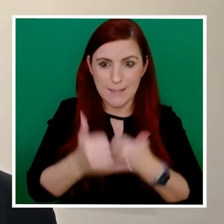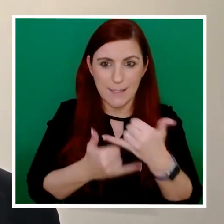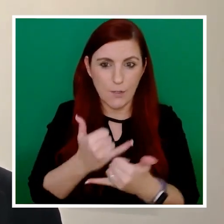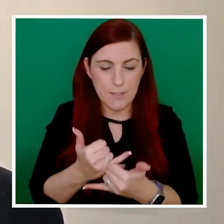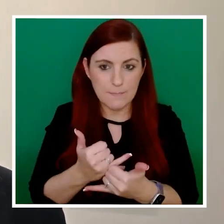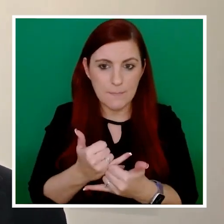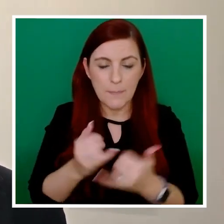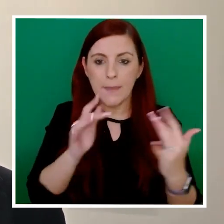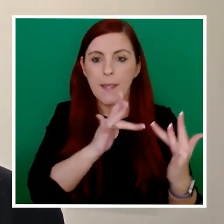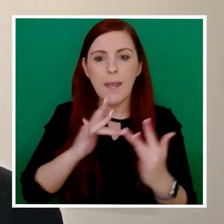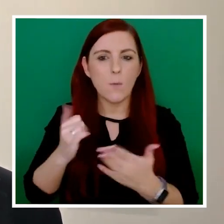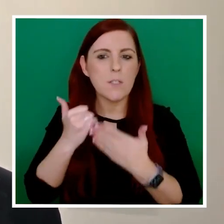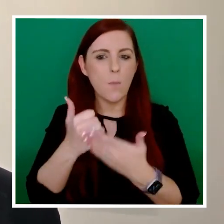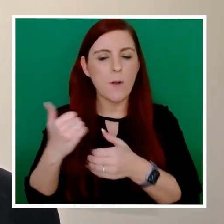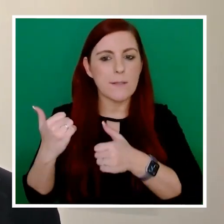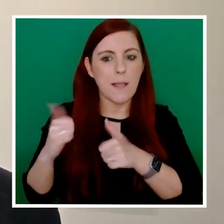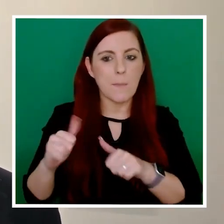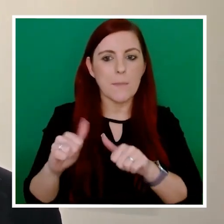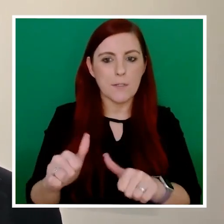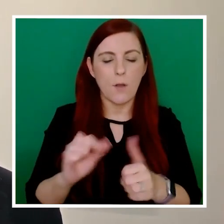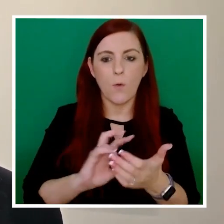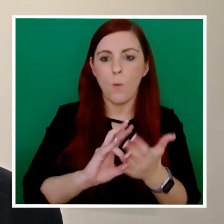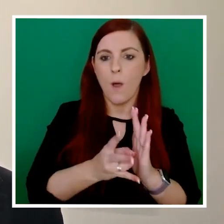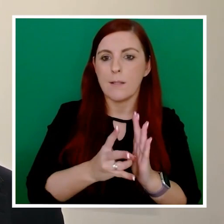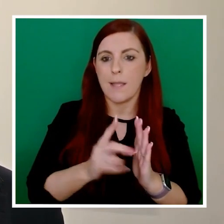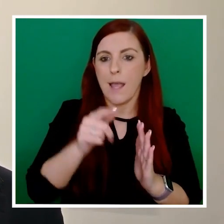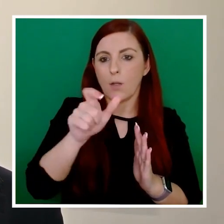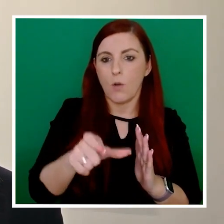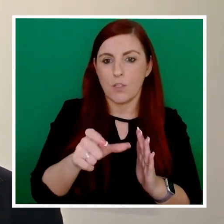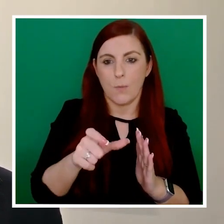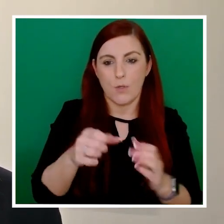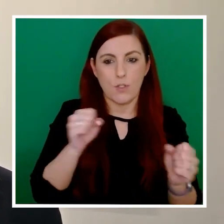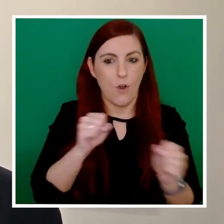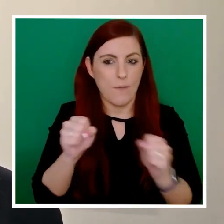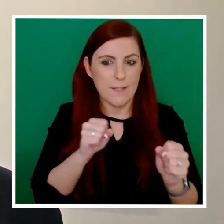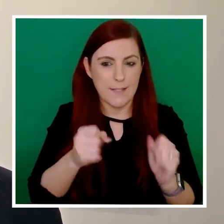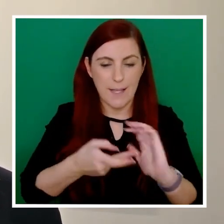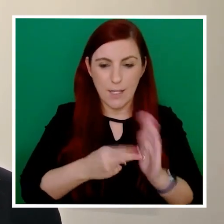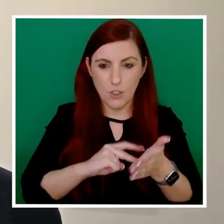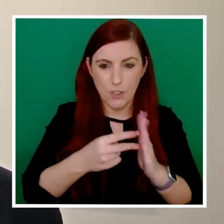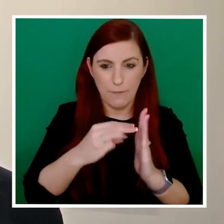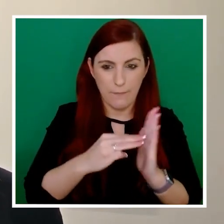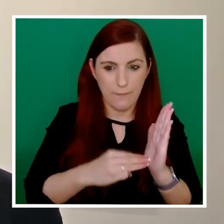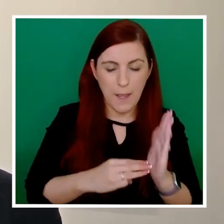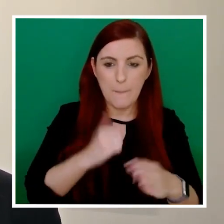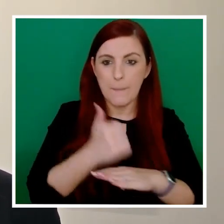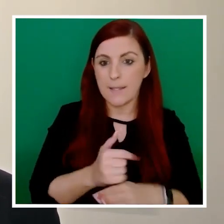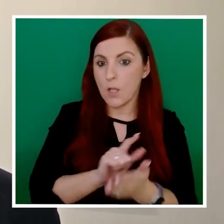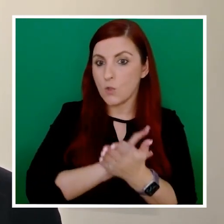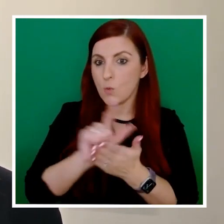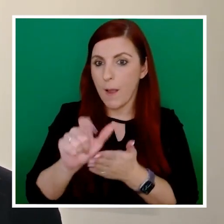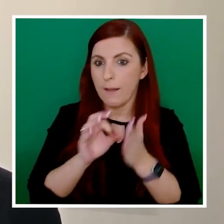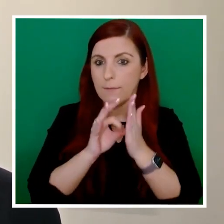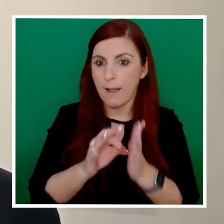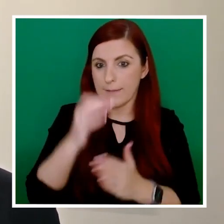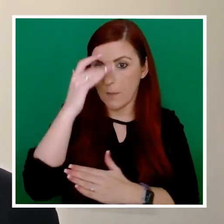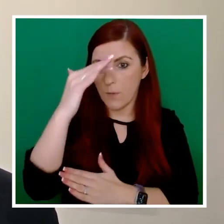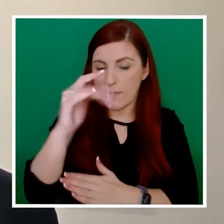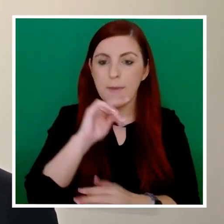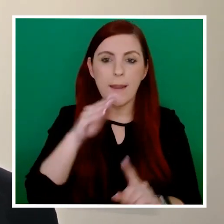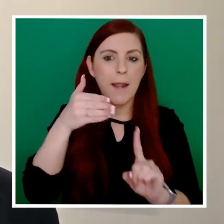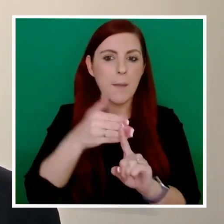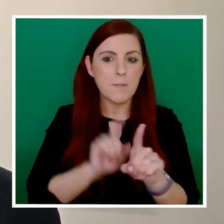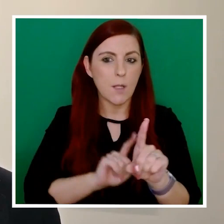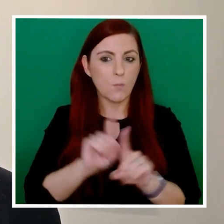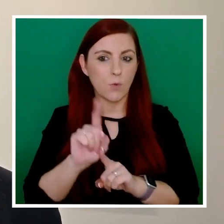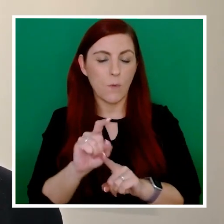network supports implementation of the quality customer service initiative and this is based on 12 guiding principles and it aims to improve